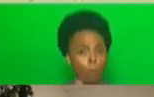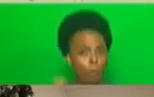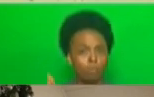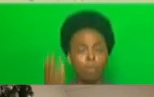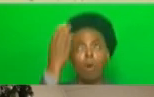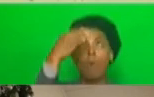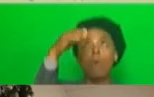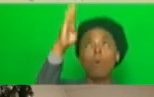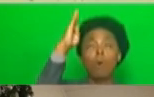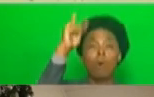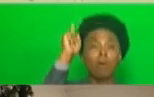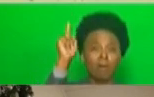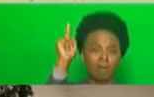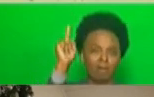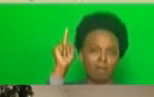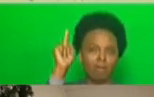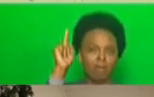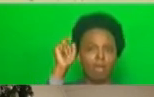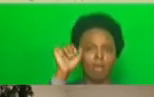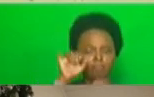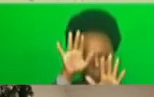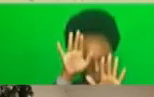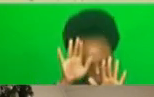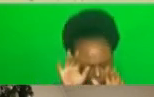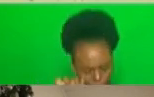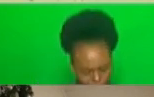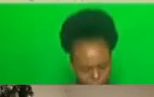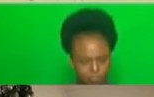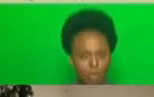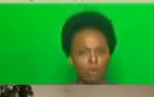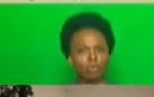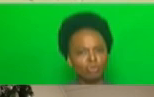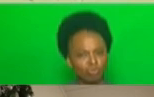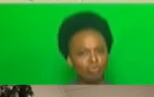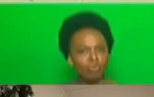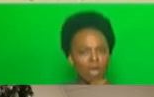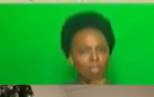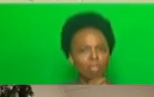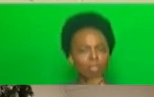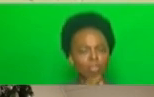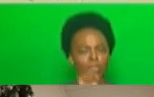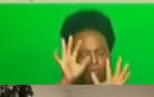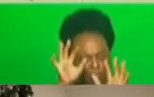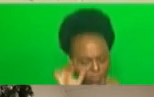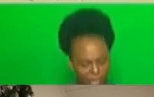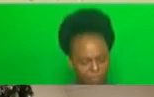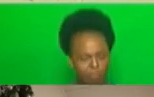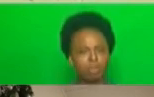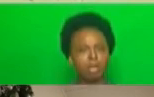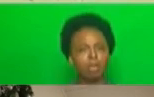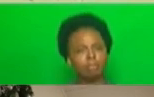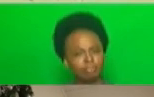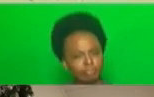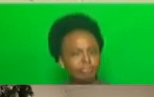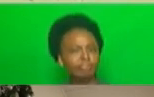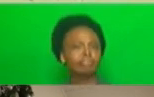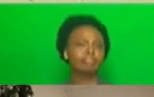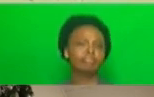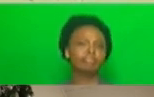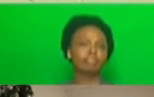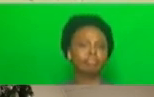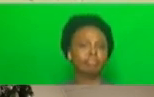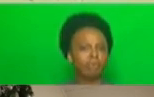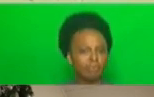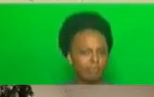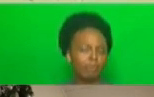God will give them strength to go through this very difficult period that they are going through.